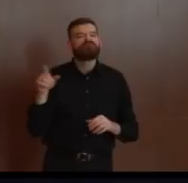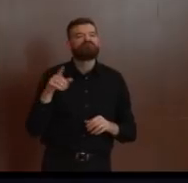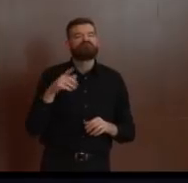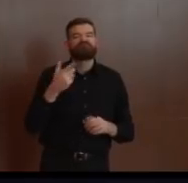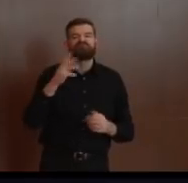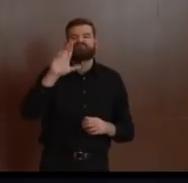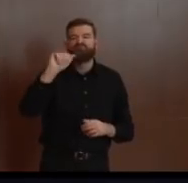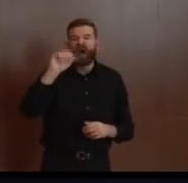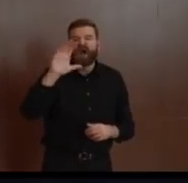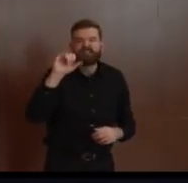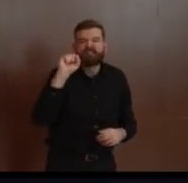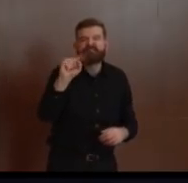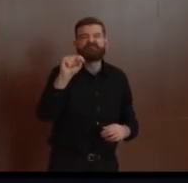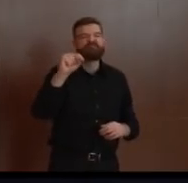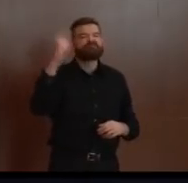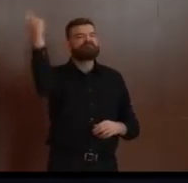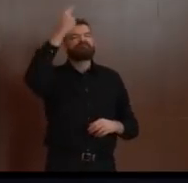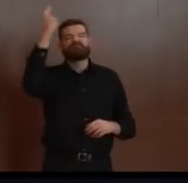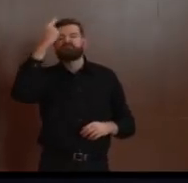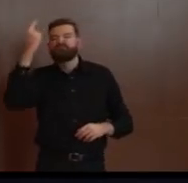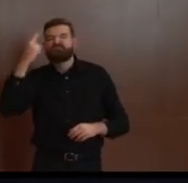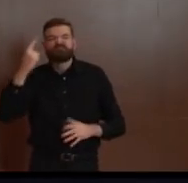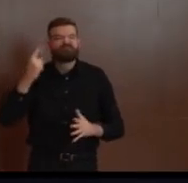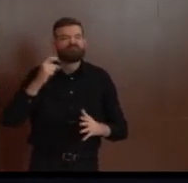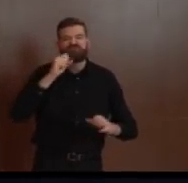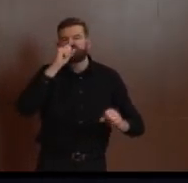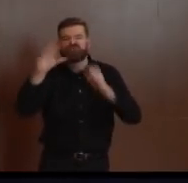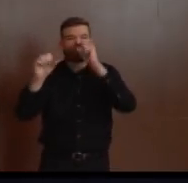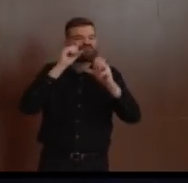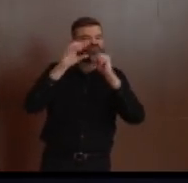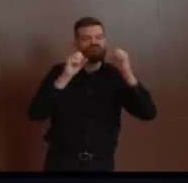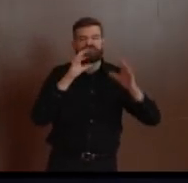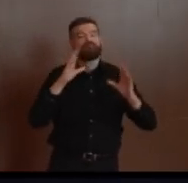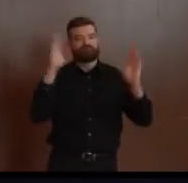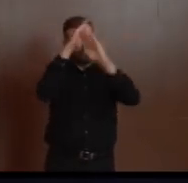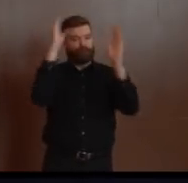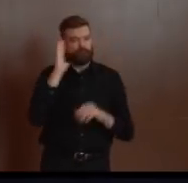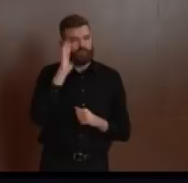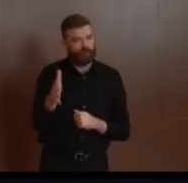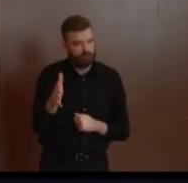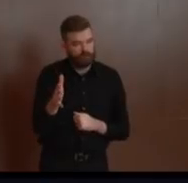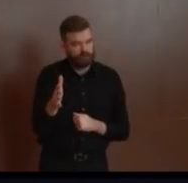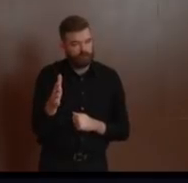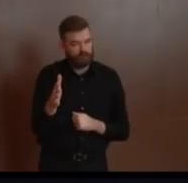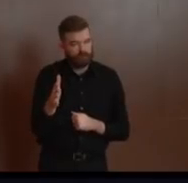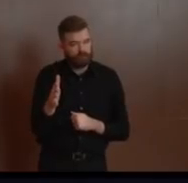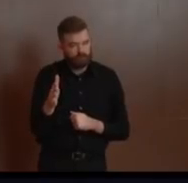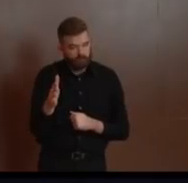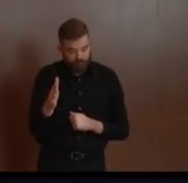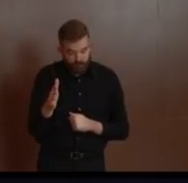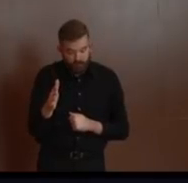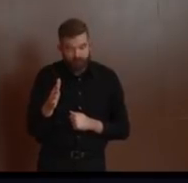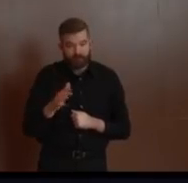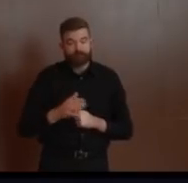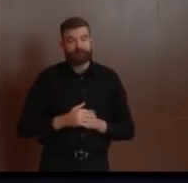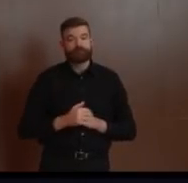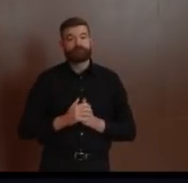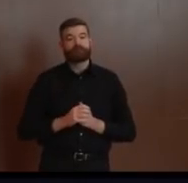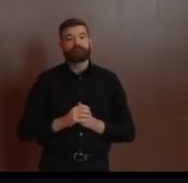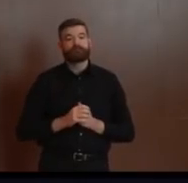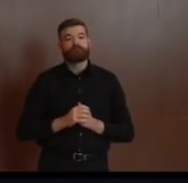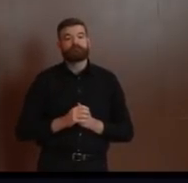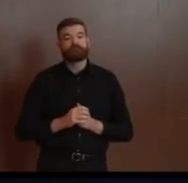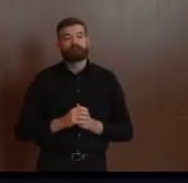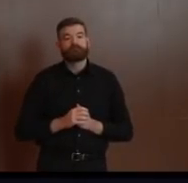the Governor has extensive authority to take bold action to protect the residents of this state against the spread of COVID-19.